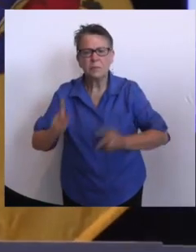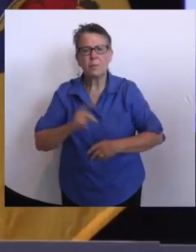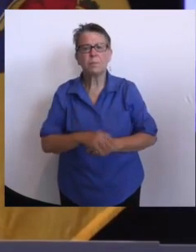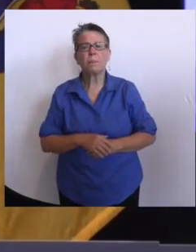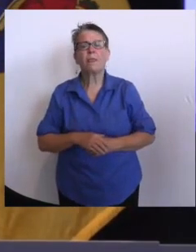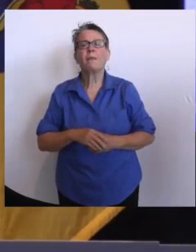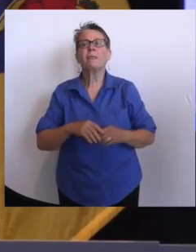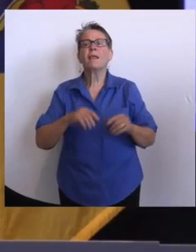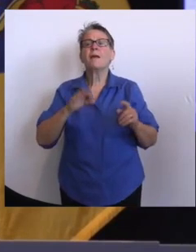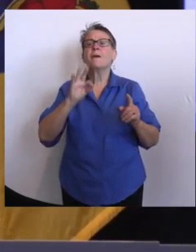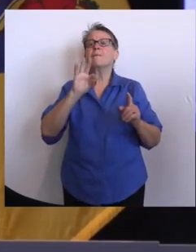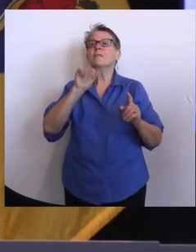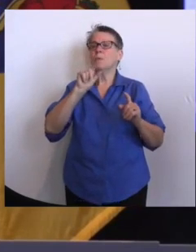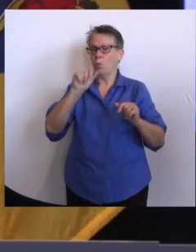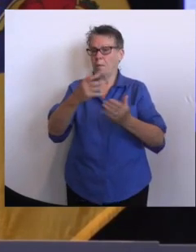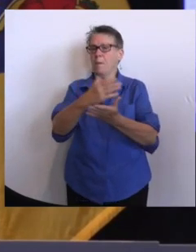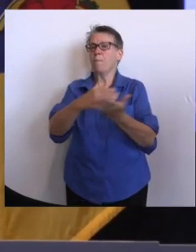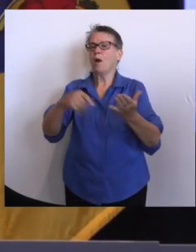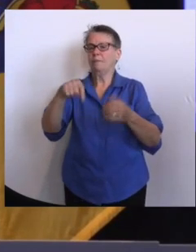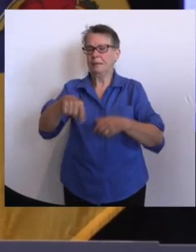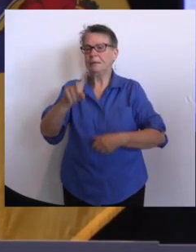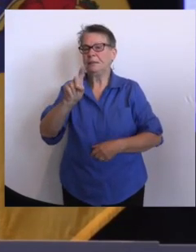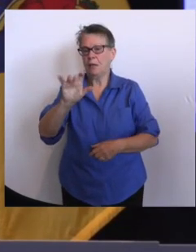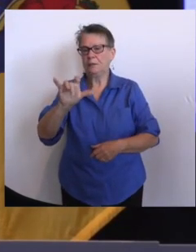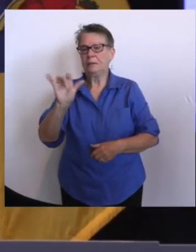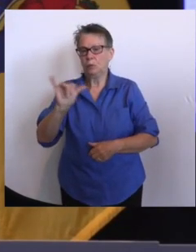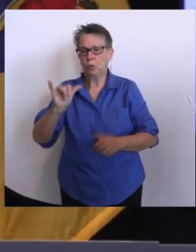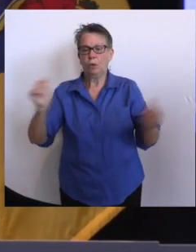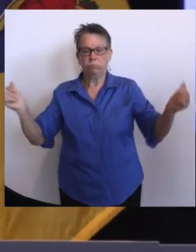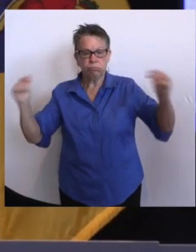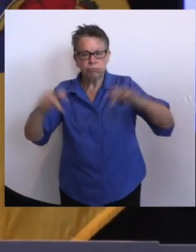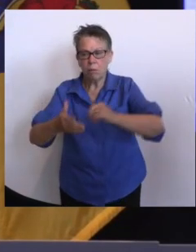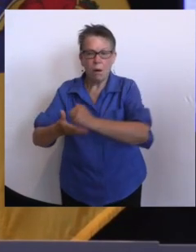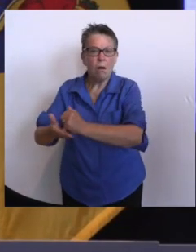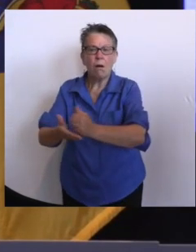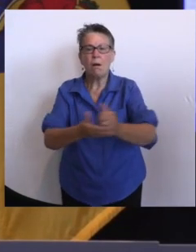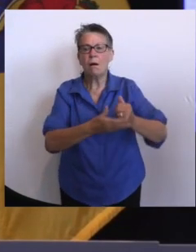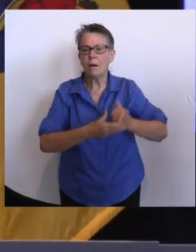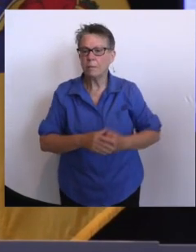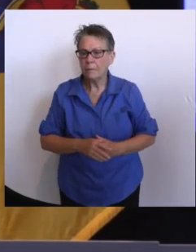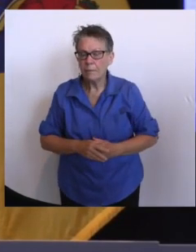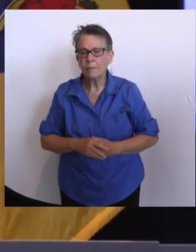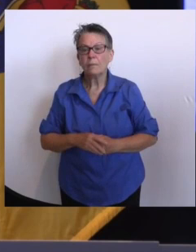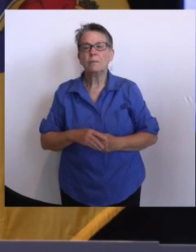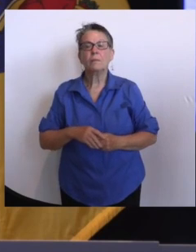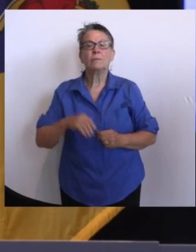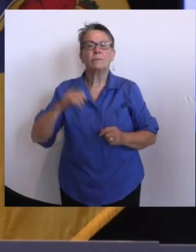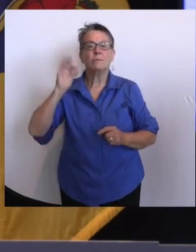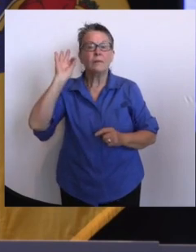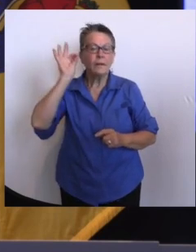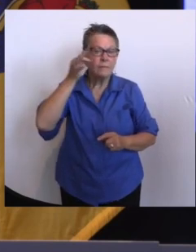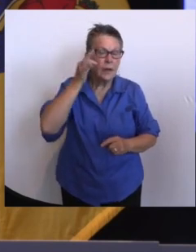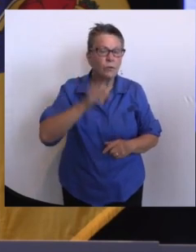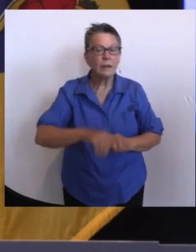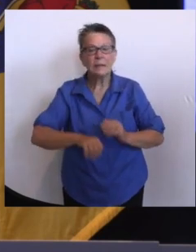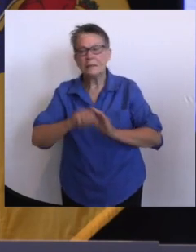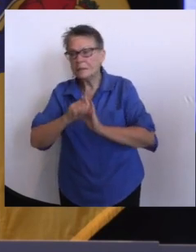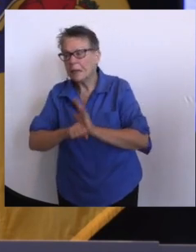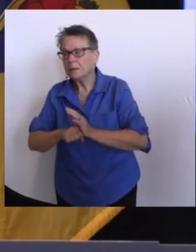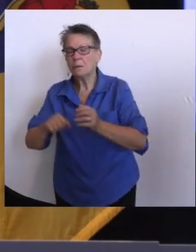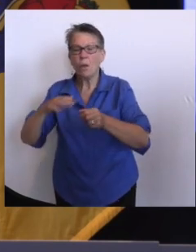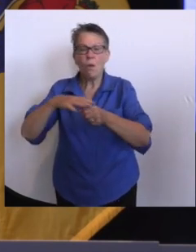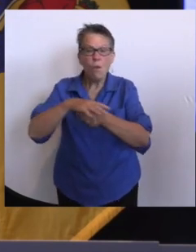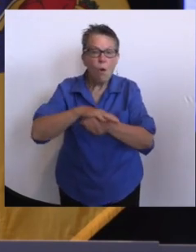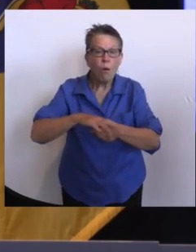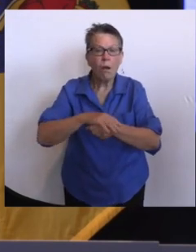Jersey location where you've got federal, state, county and local. That's internal to just making sure that that's not